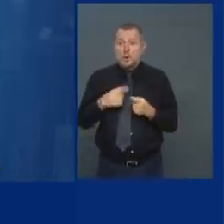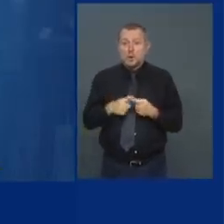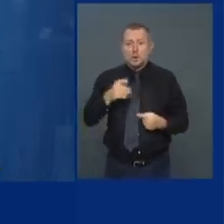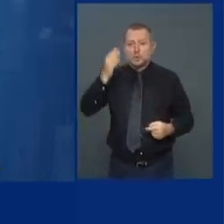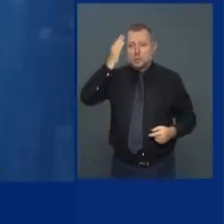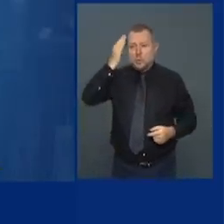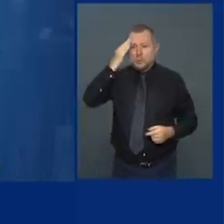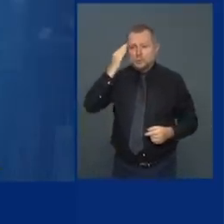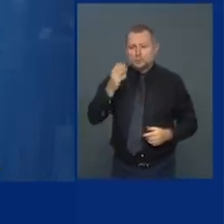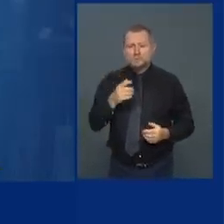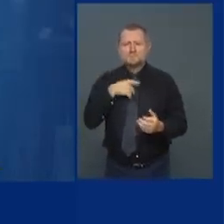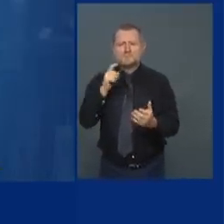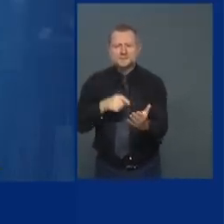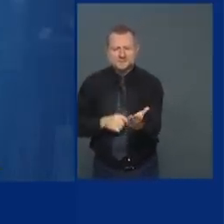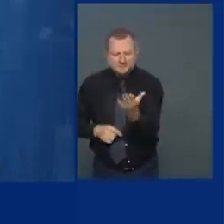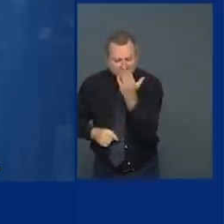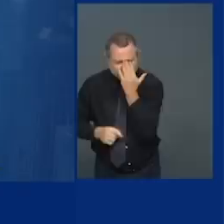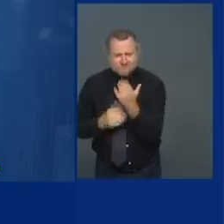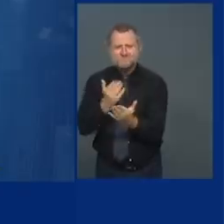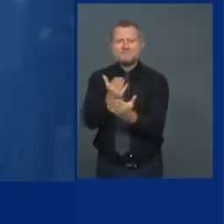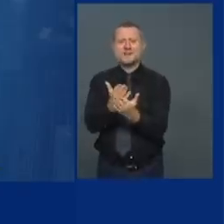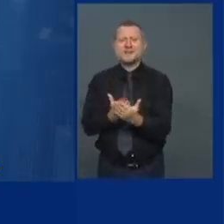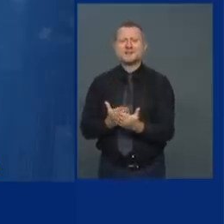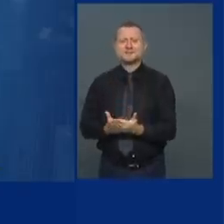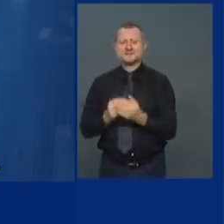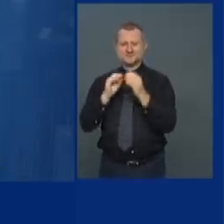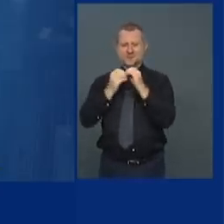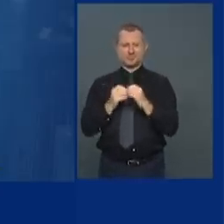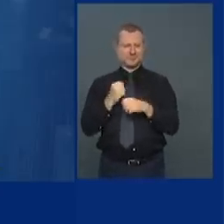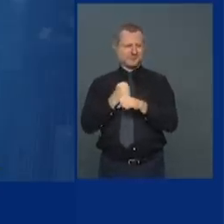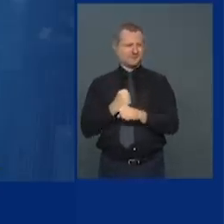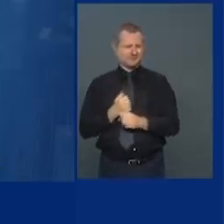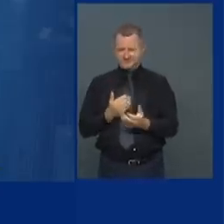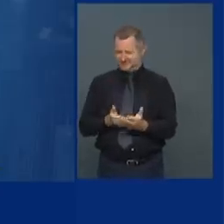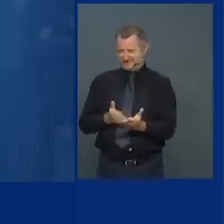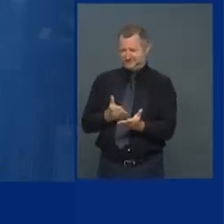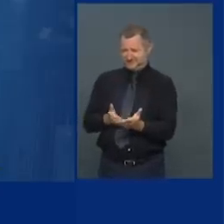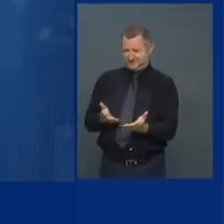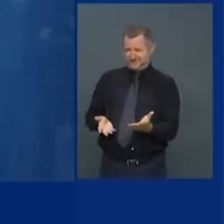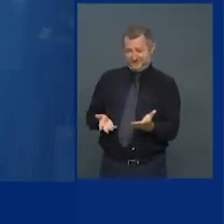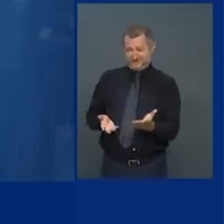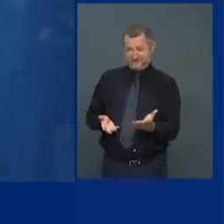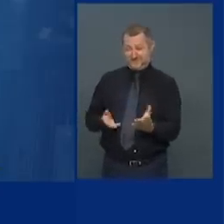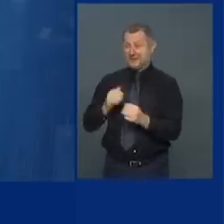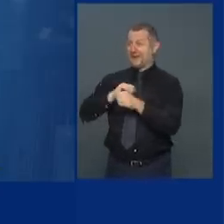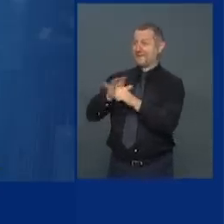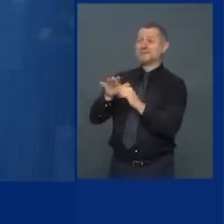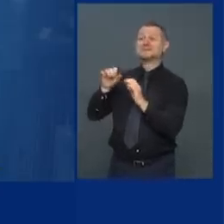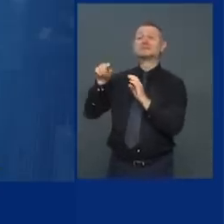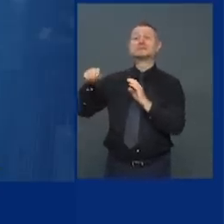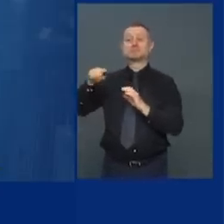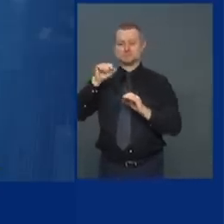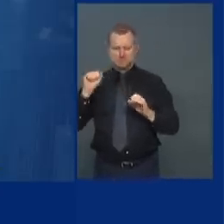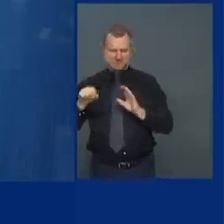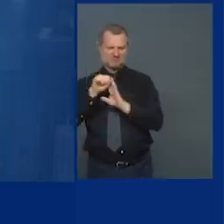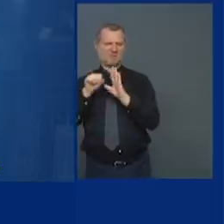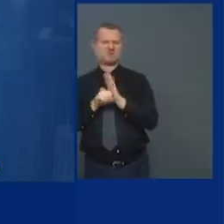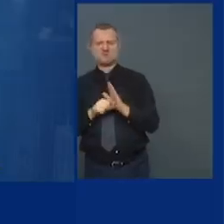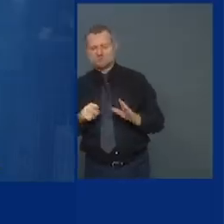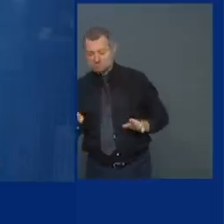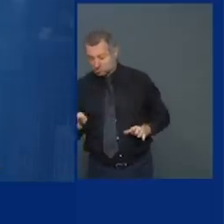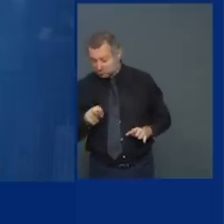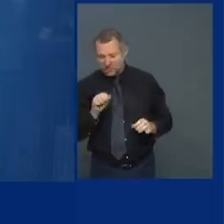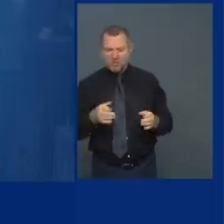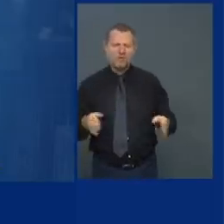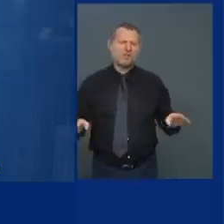this state can close down any school in the state of New York